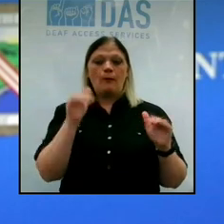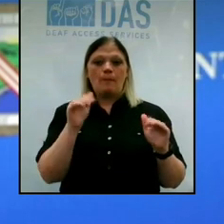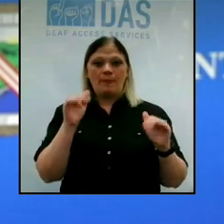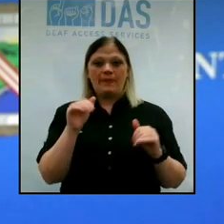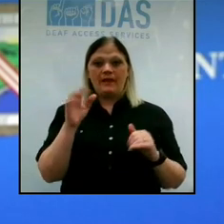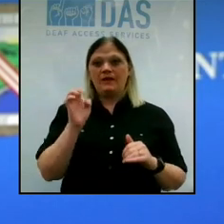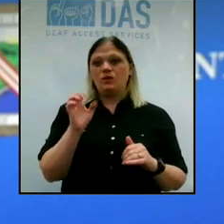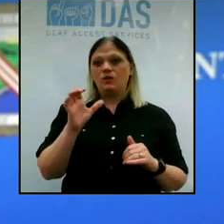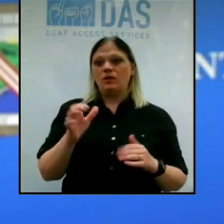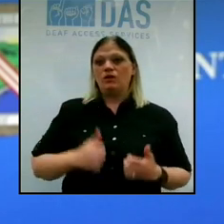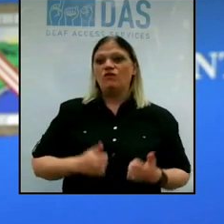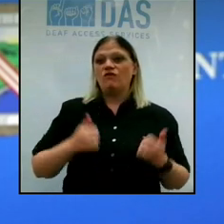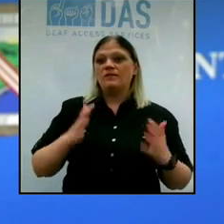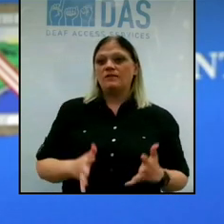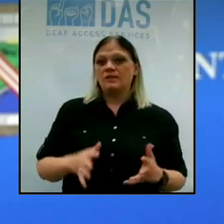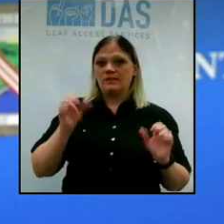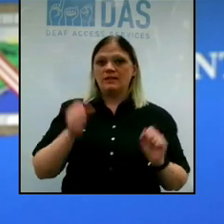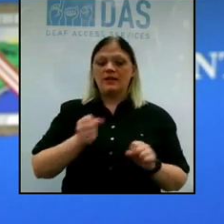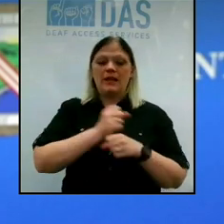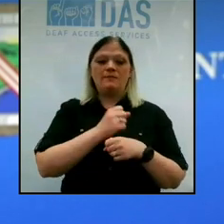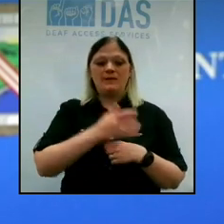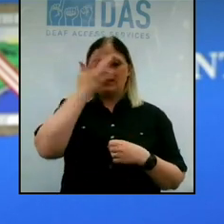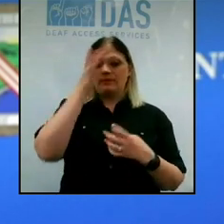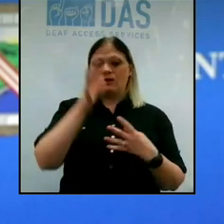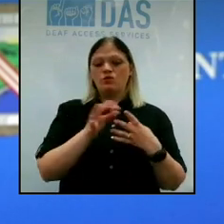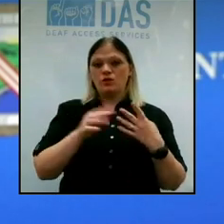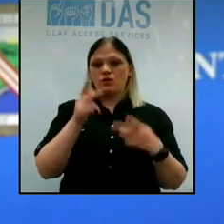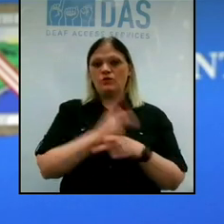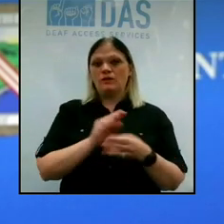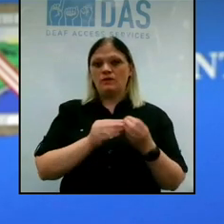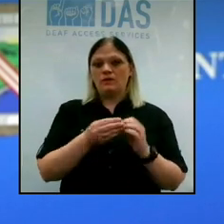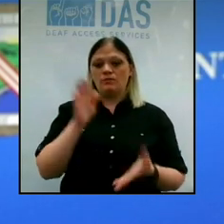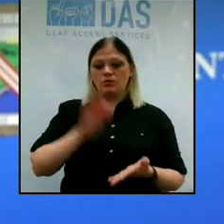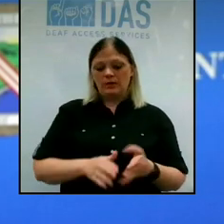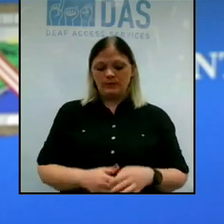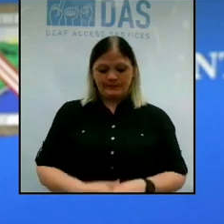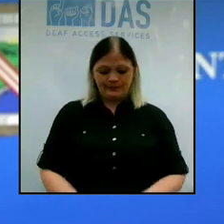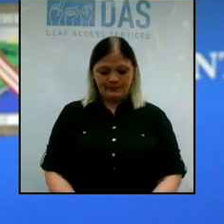Erie County residents are able to make smart choices to keep our numbers down.